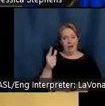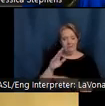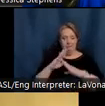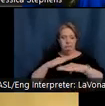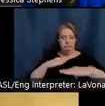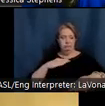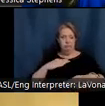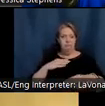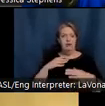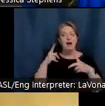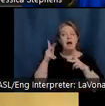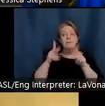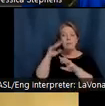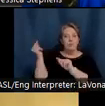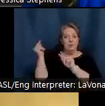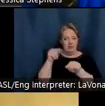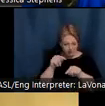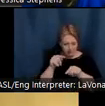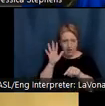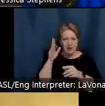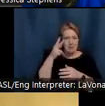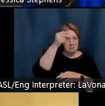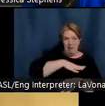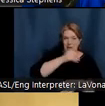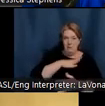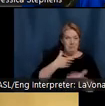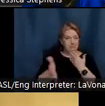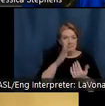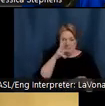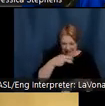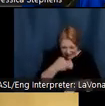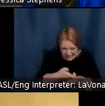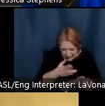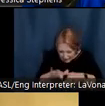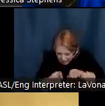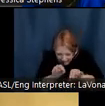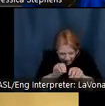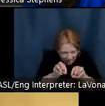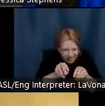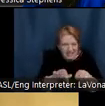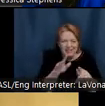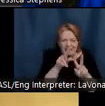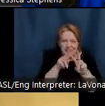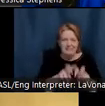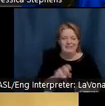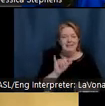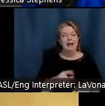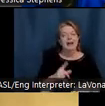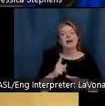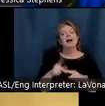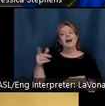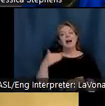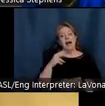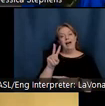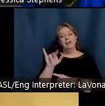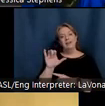would get on their hands and knees to examine it. Also of interest was the player piano and the Victrola.